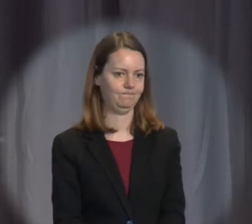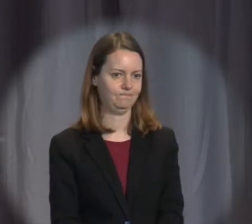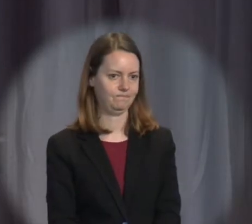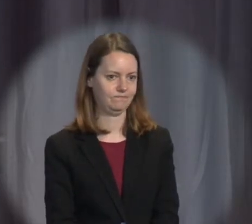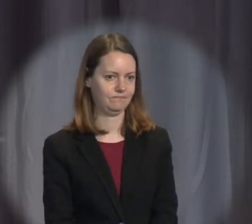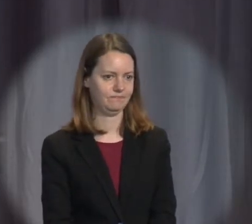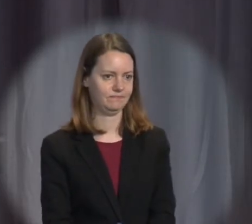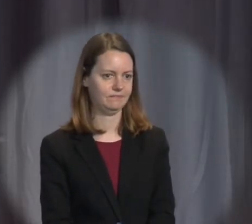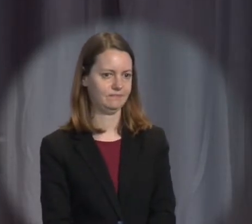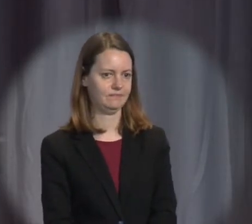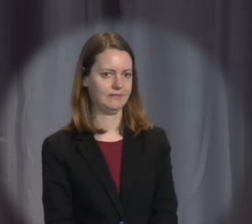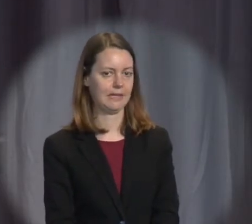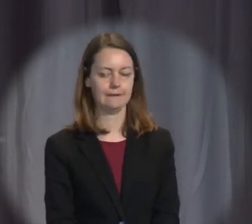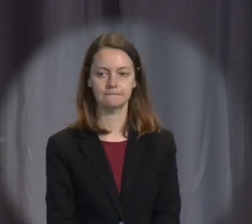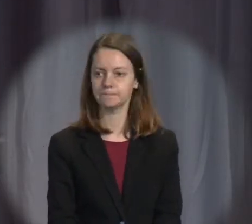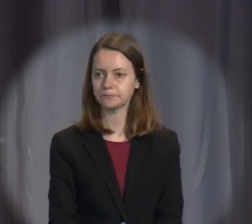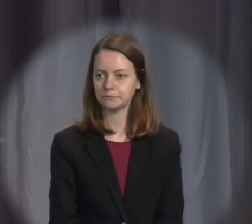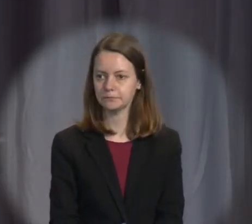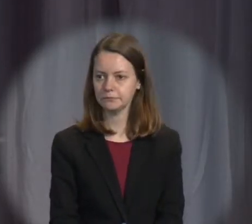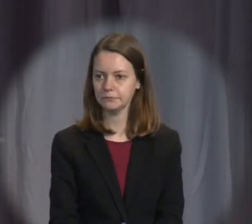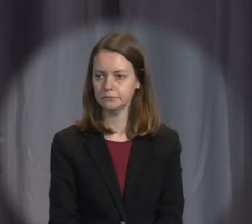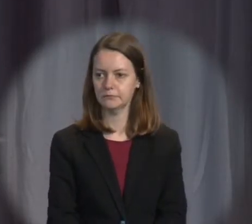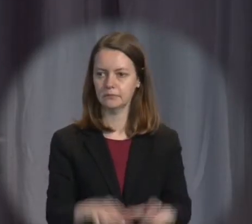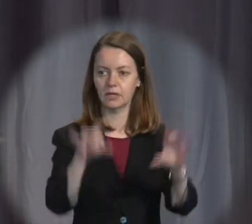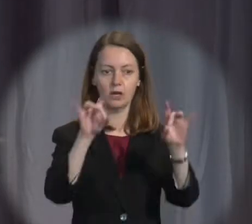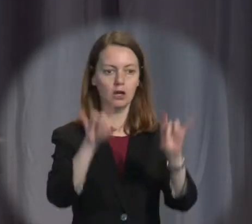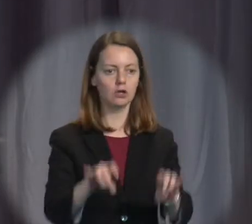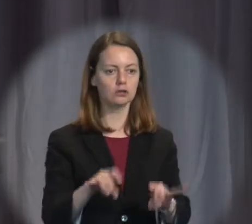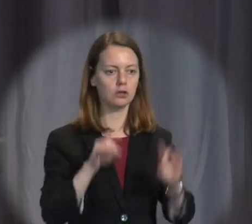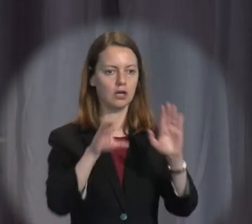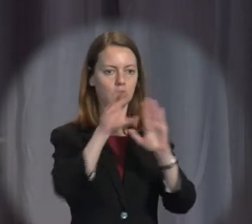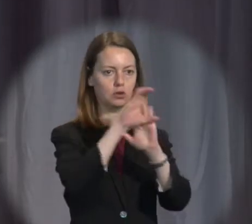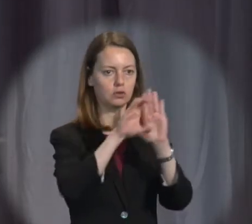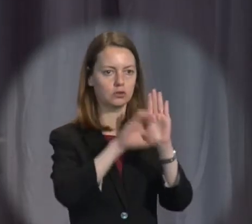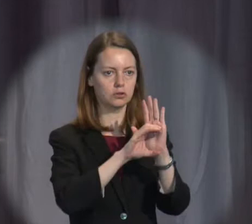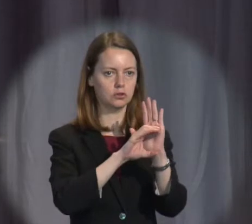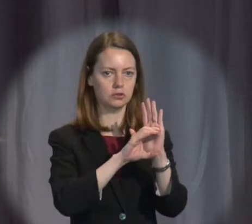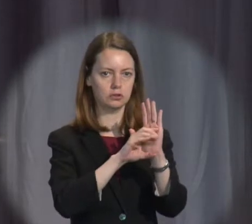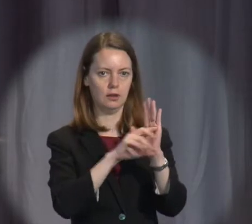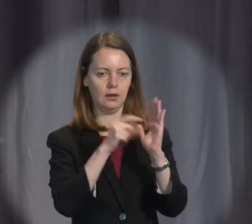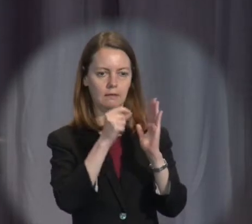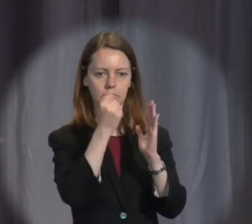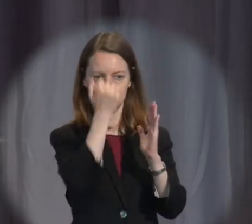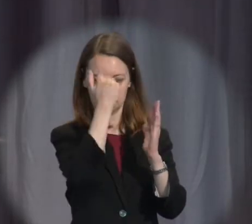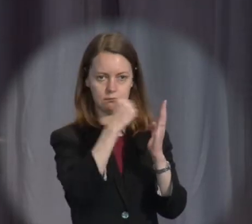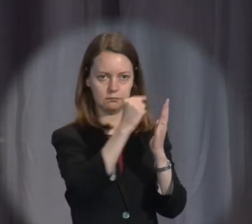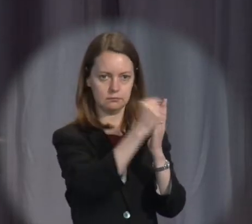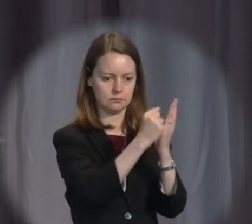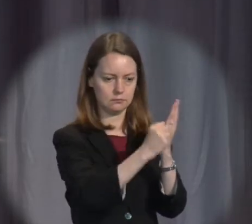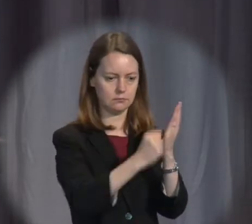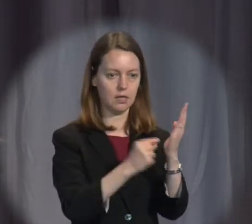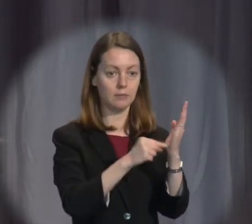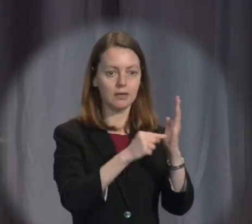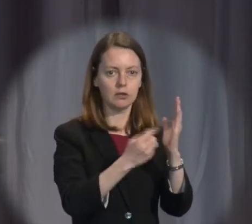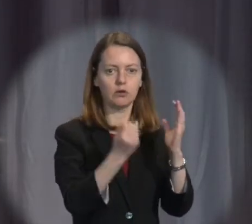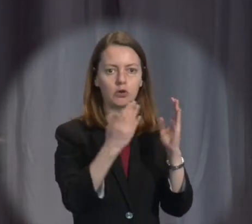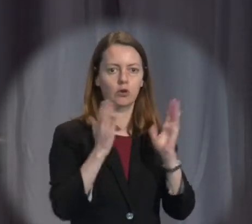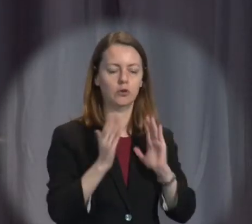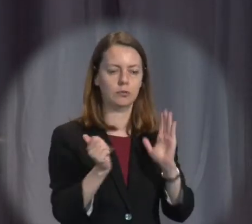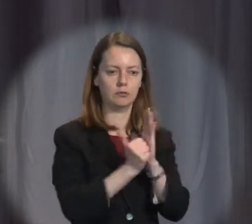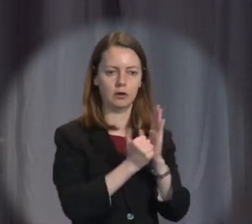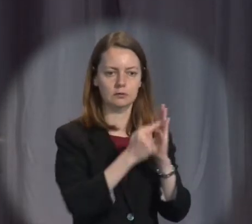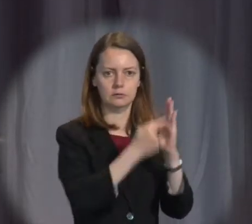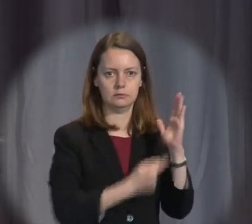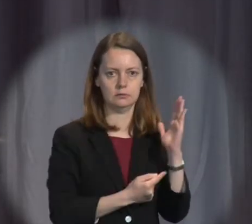Not only do we have very few constitutional provisions at the national level, but there's little human rights legislation other